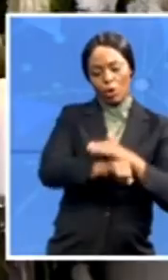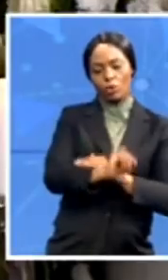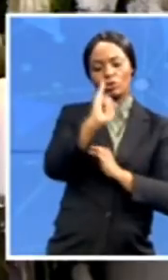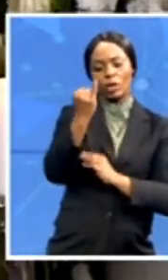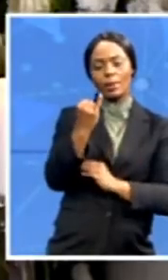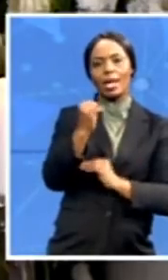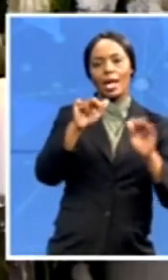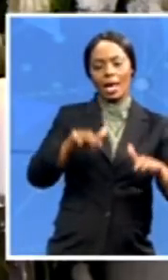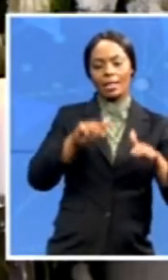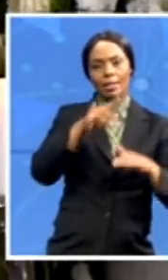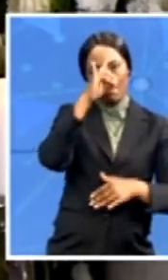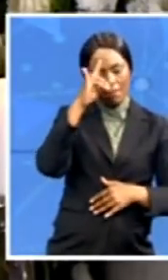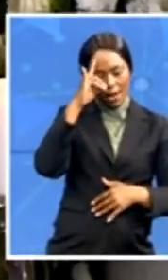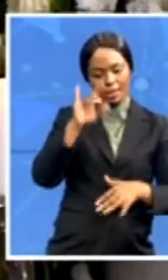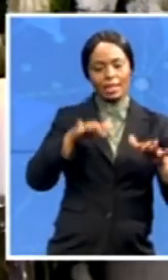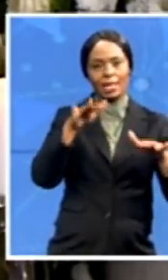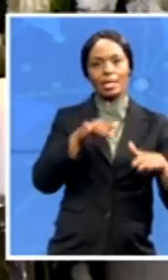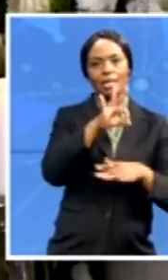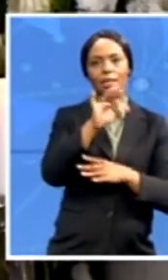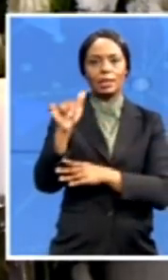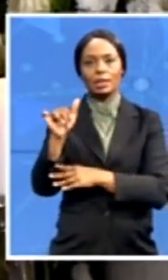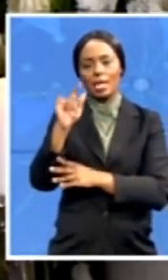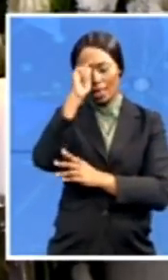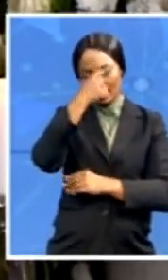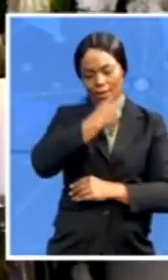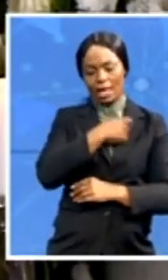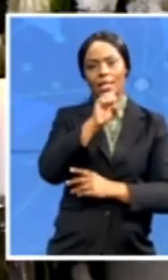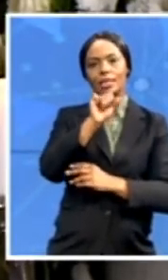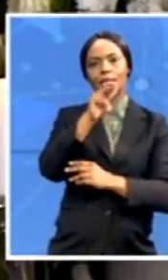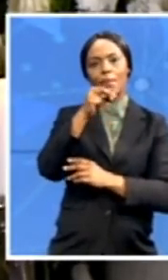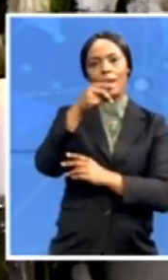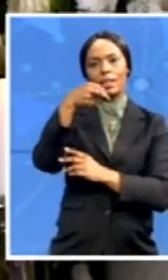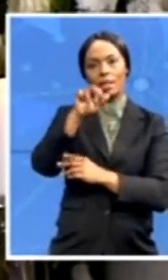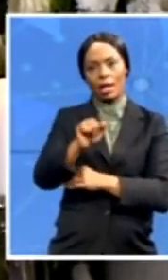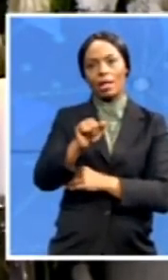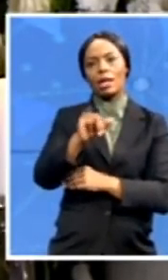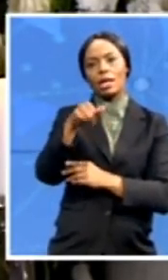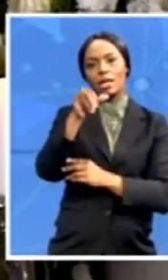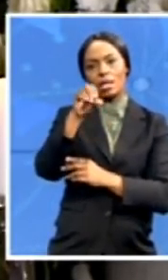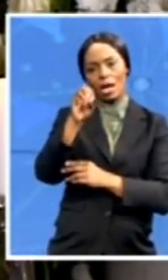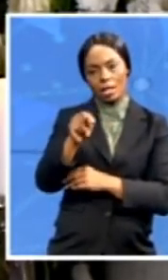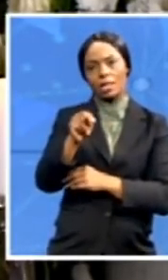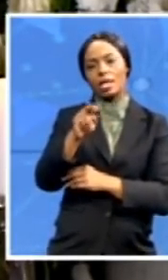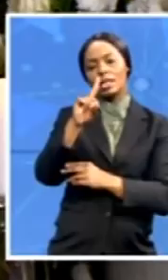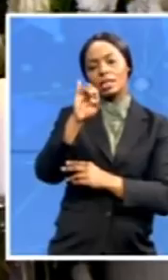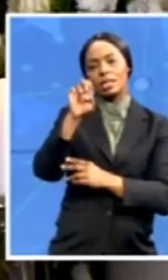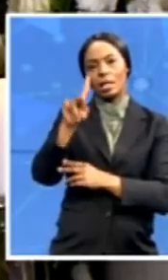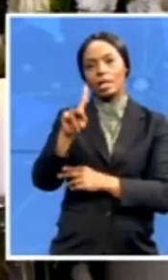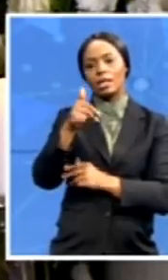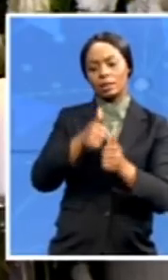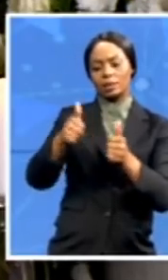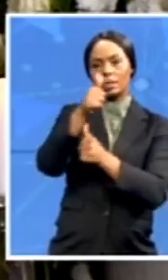the son of Senator Jan de Klerk, a senior cabinet minister. His school years were spent mainly in